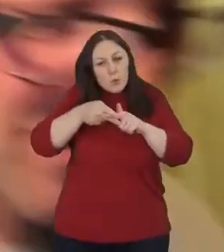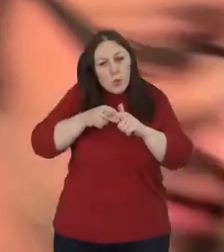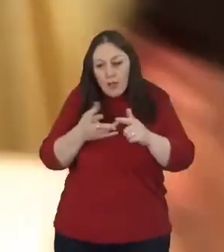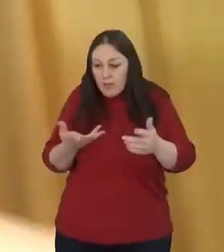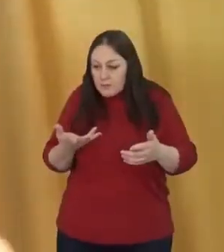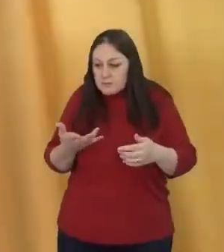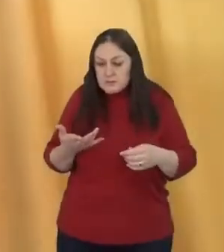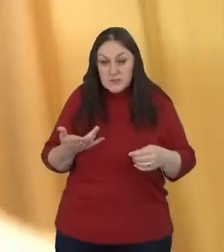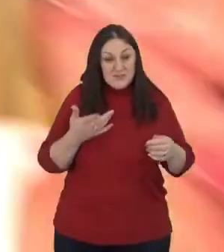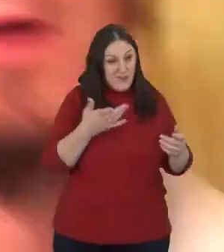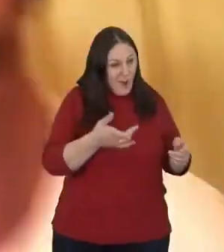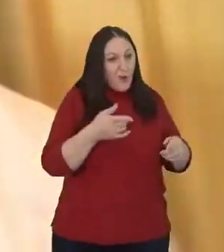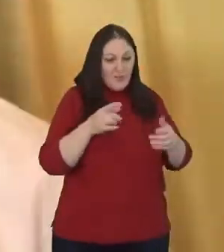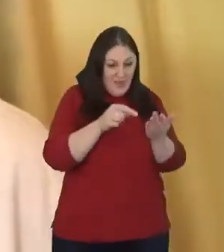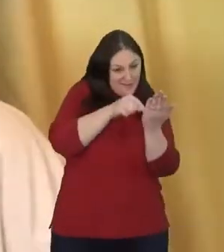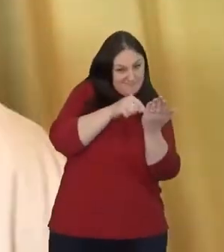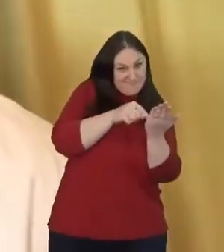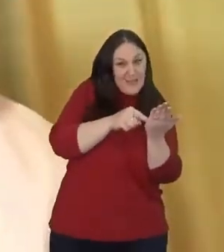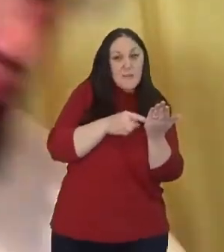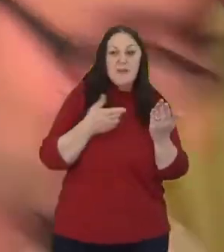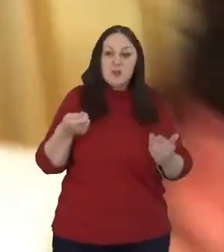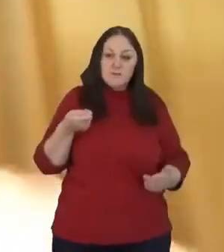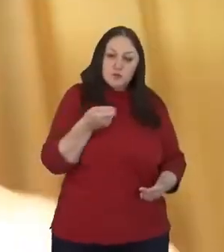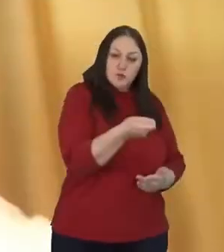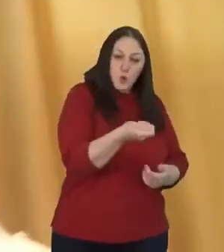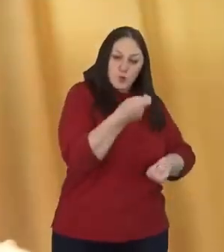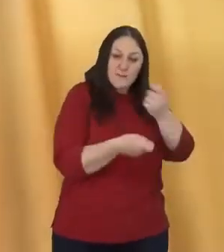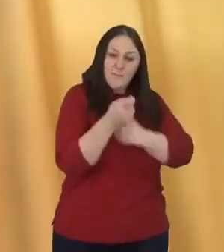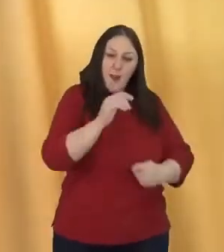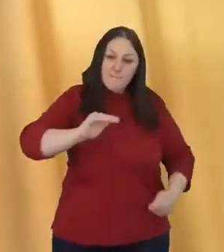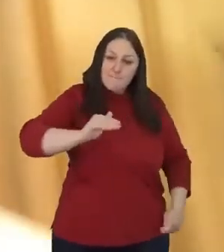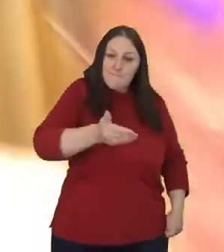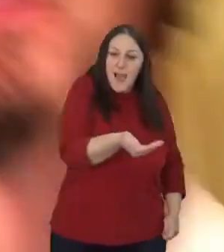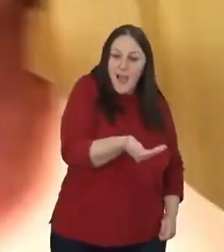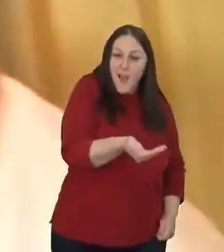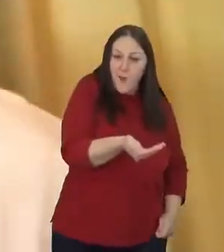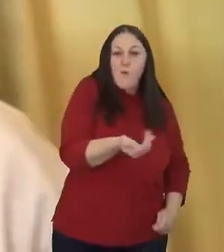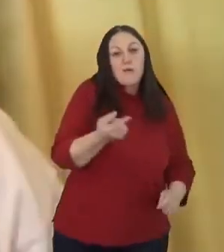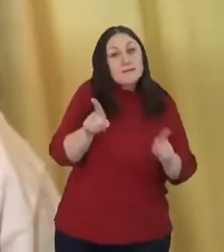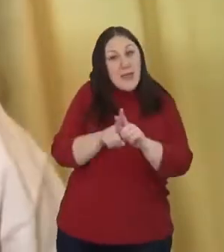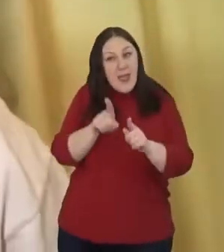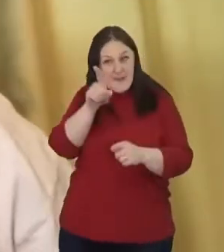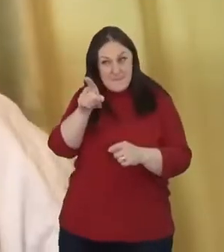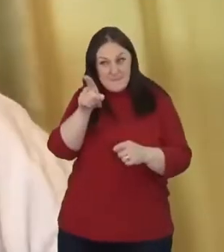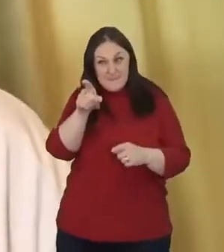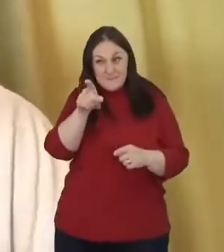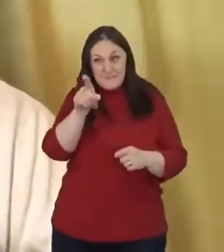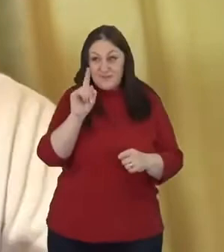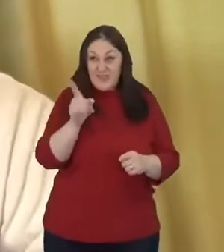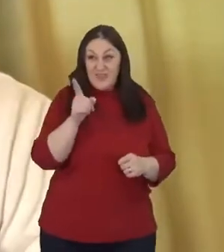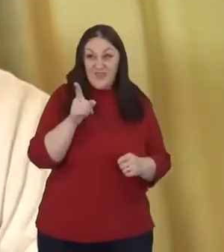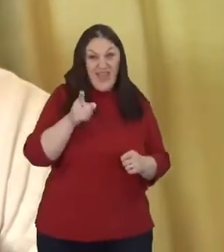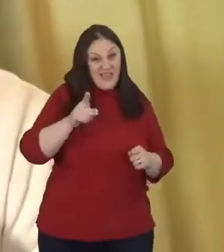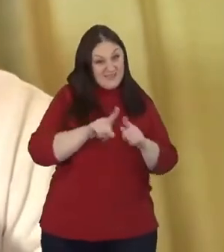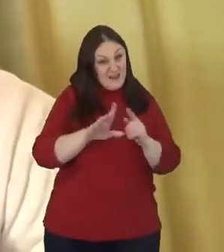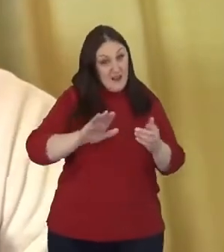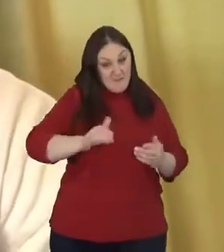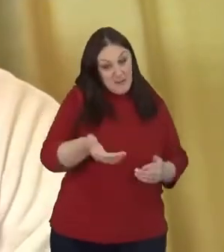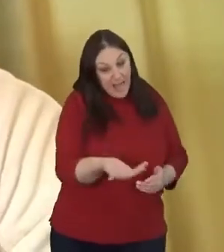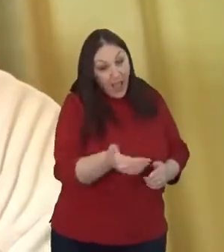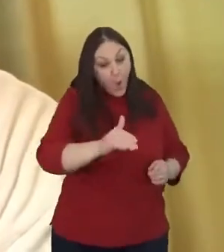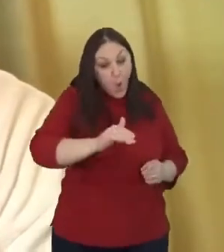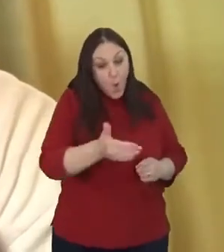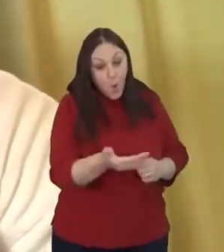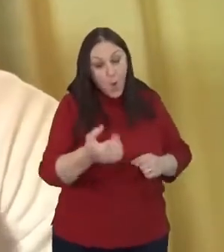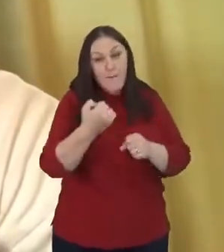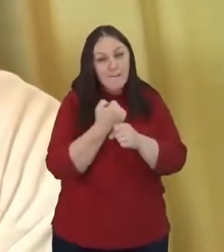beating swords into plows. So I brought you a few visuals here. This is one of the plows that I made,